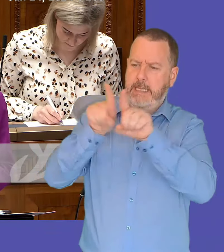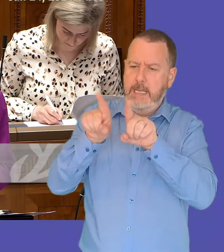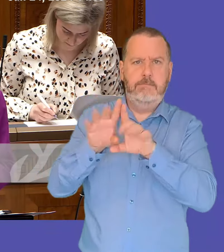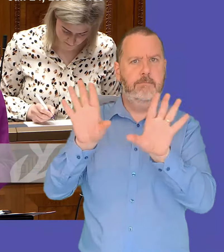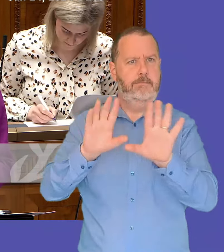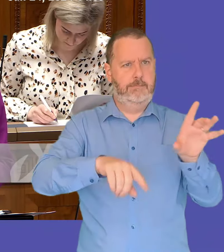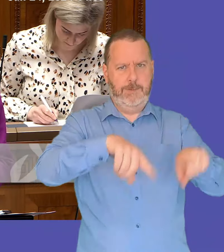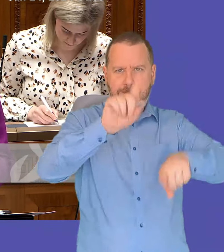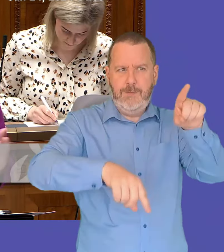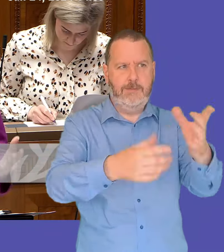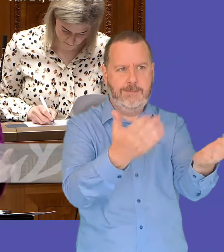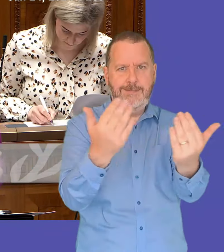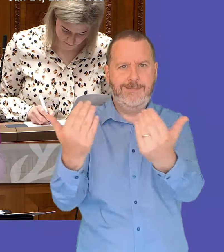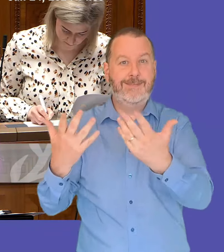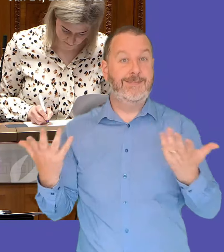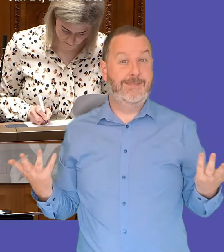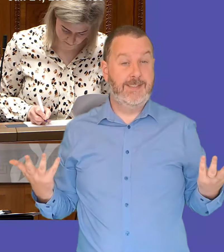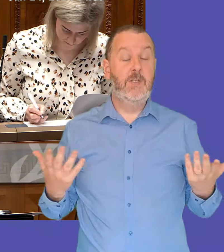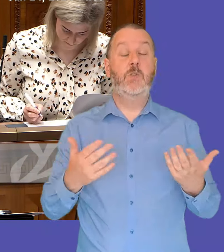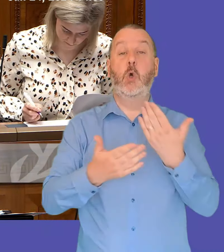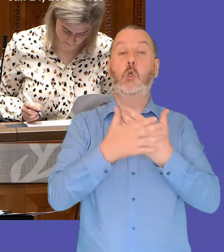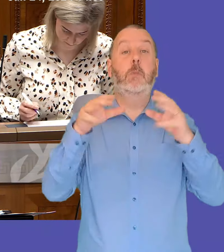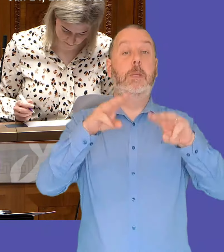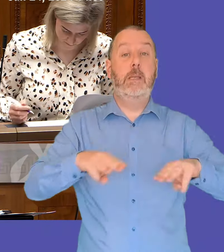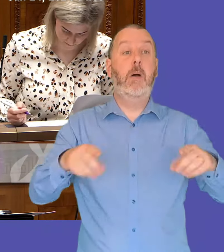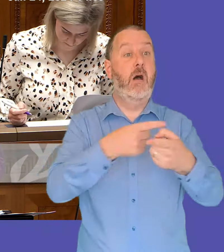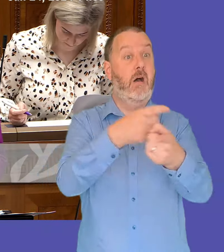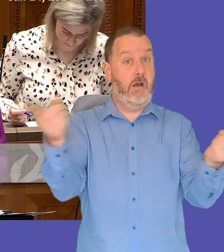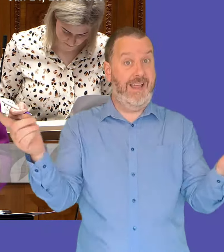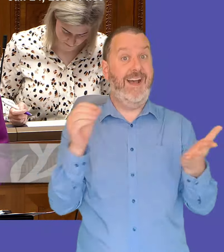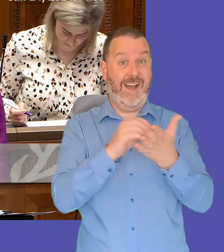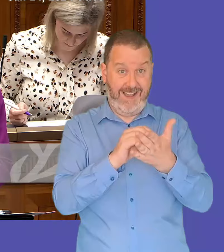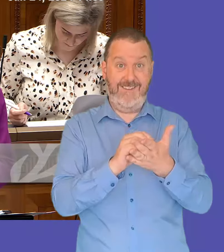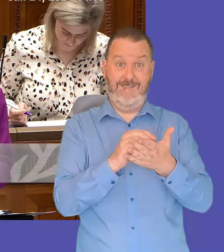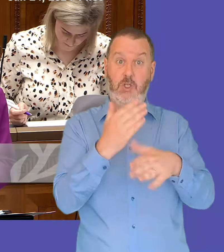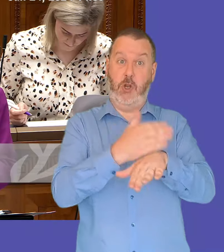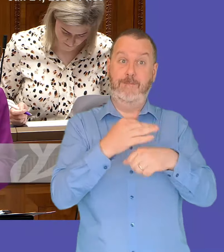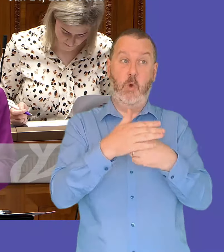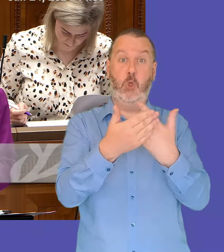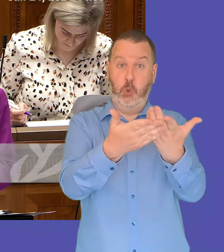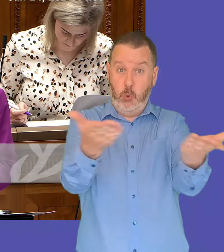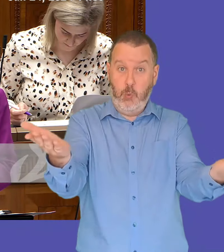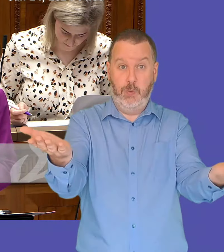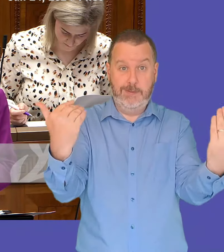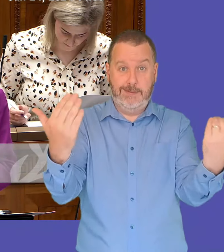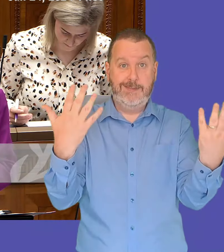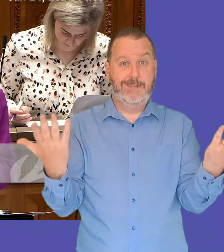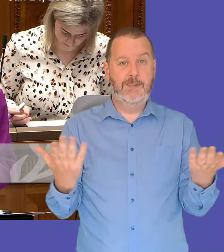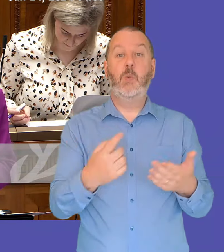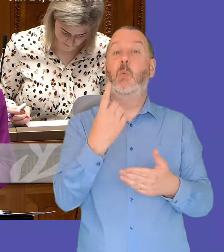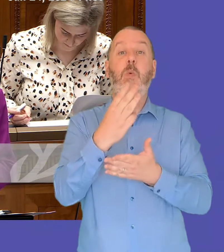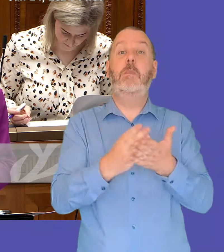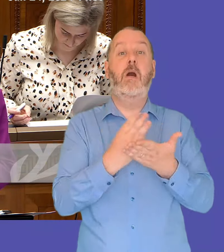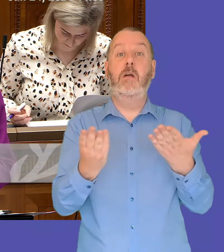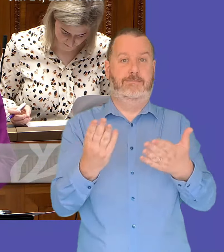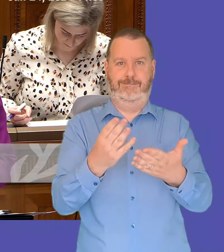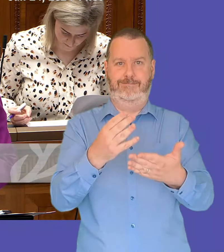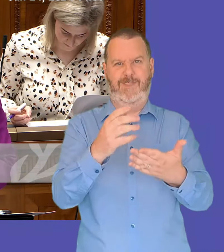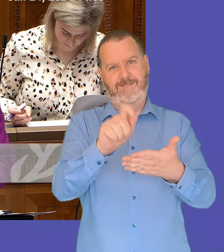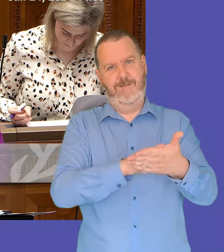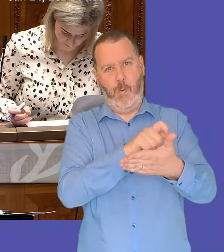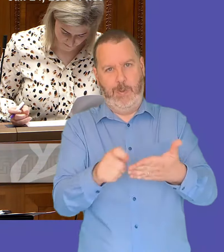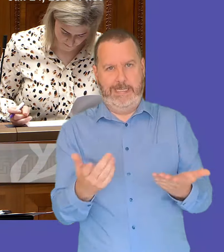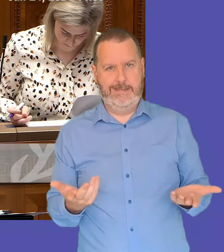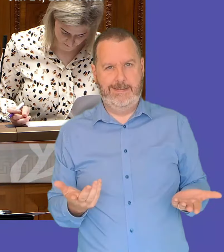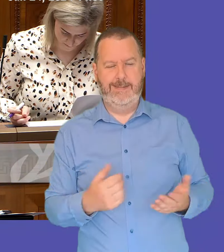young people out there is that there's a role for you to play in politics and um voting obviously is is a key element to that and i